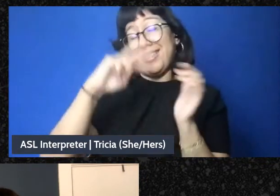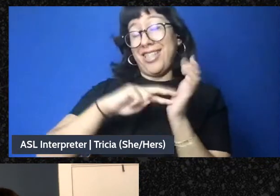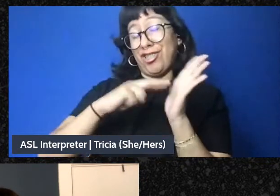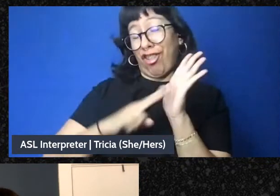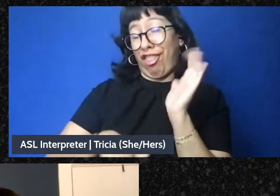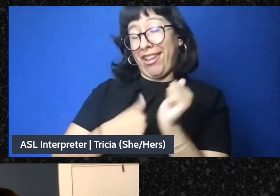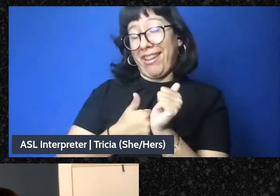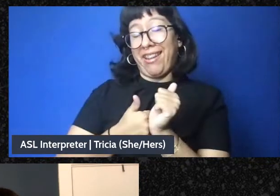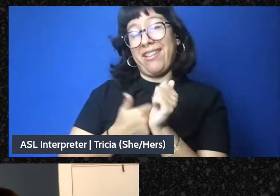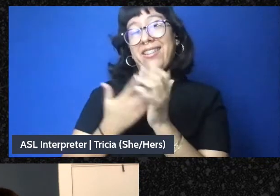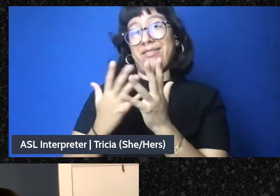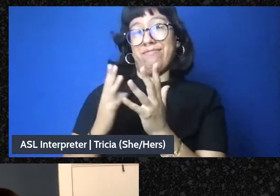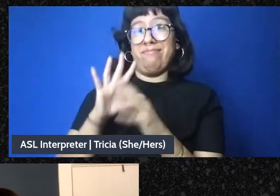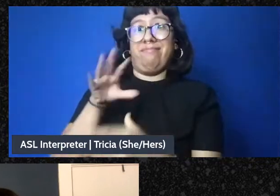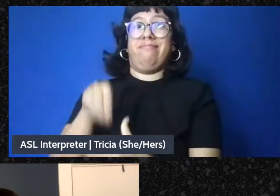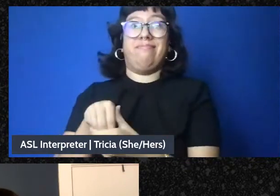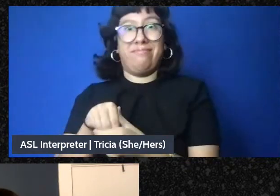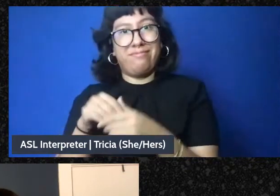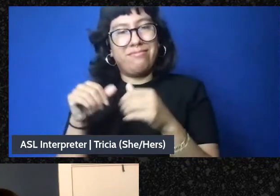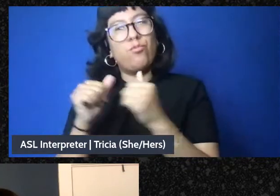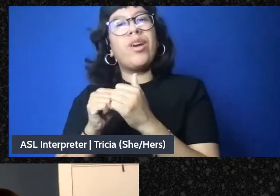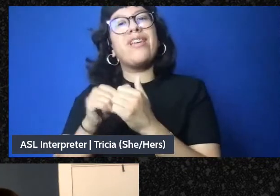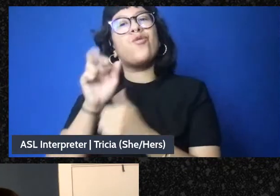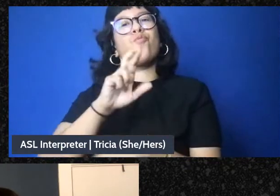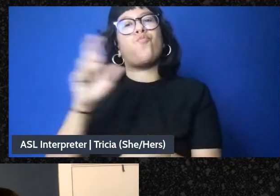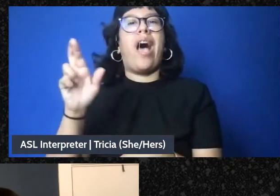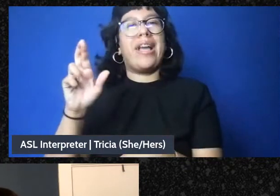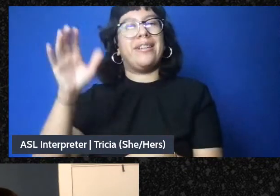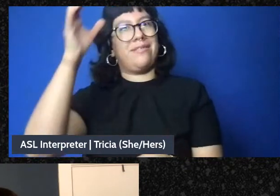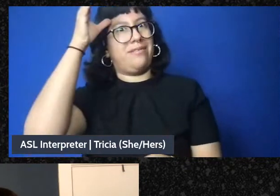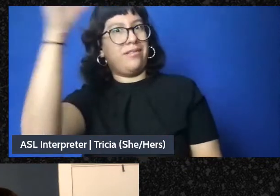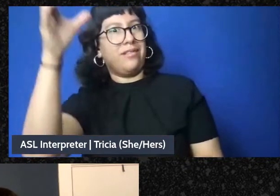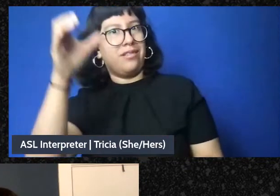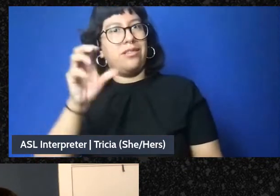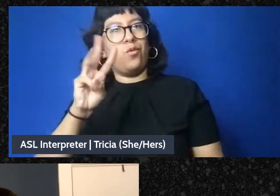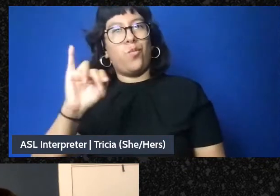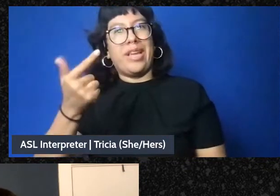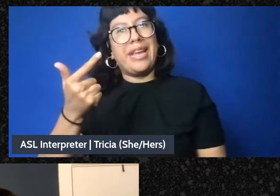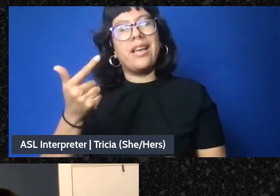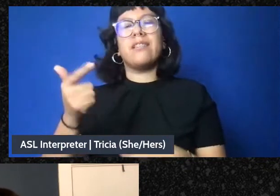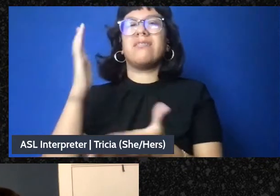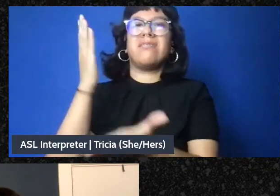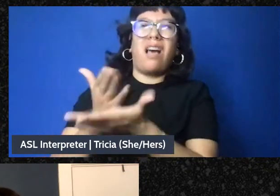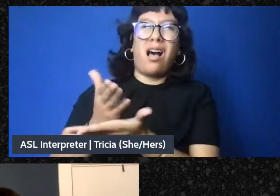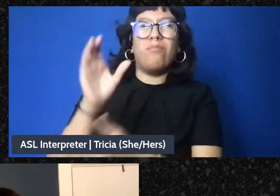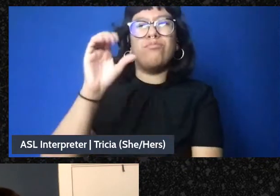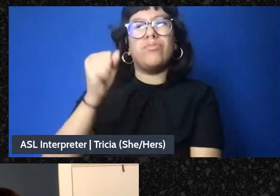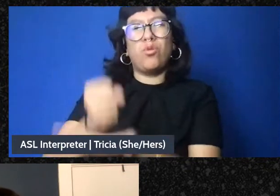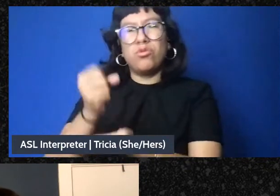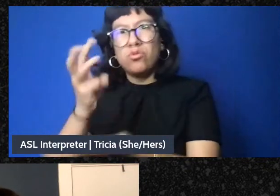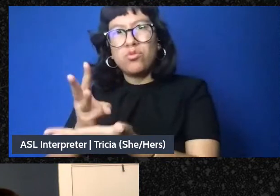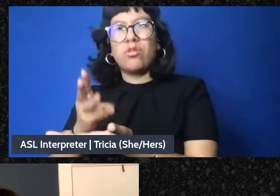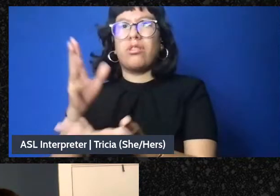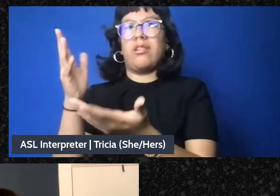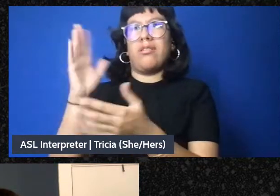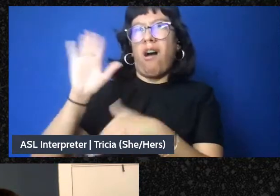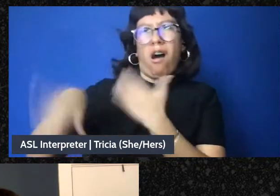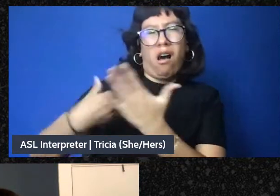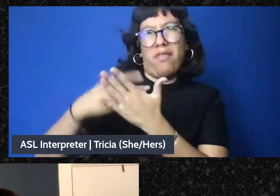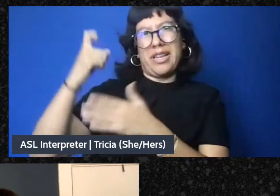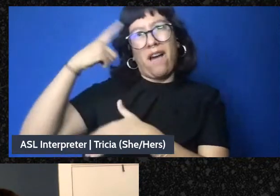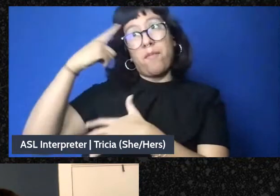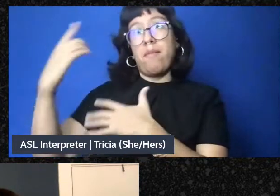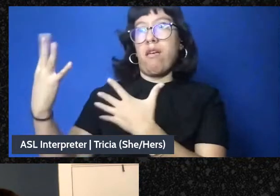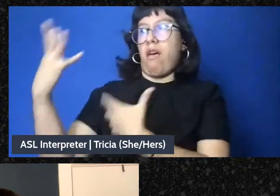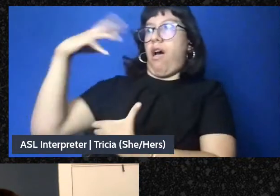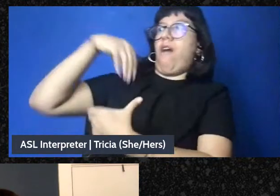efforts to, for example, defund social services or poor relief programs or not demand that governments step in